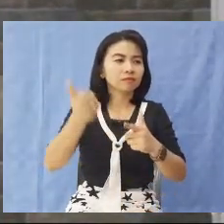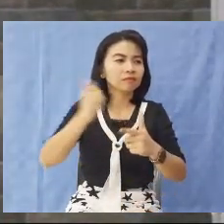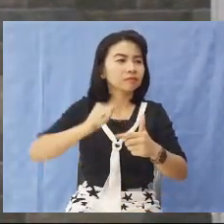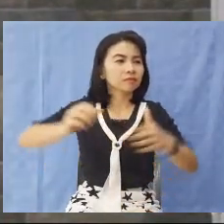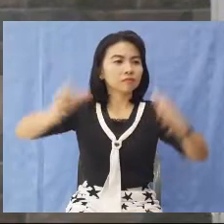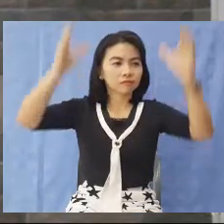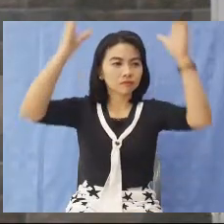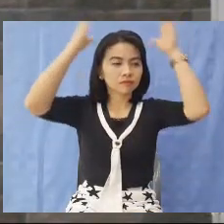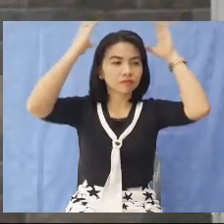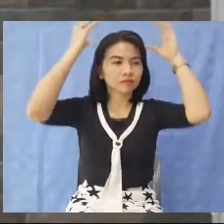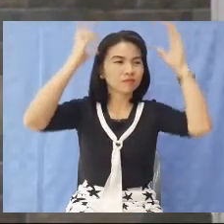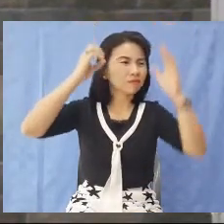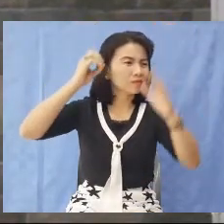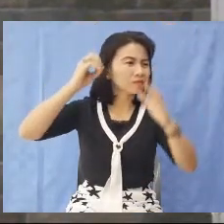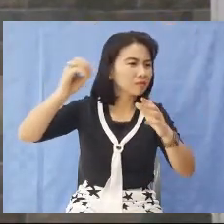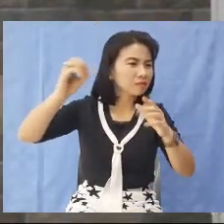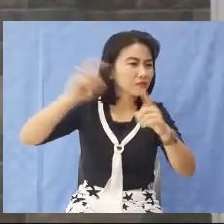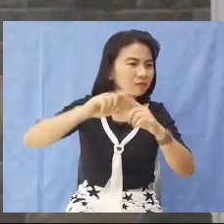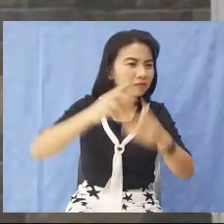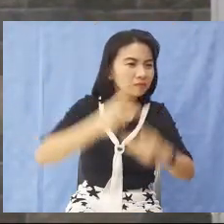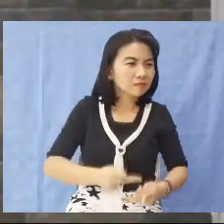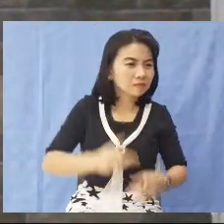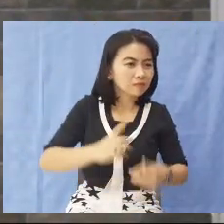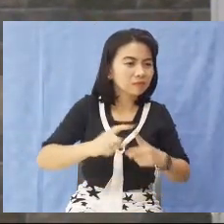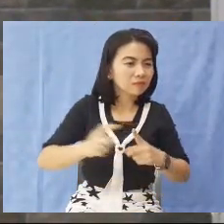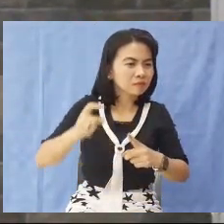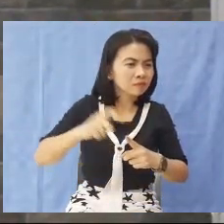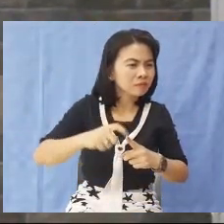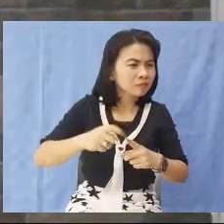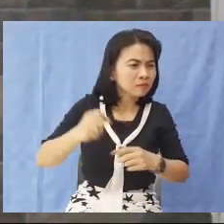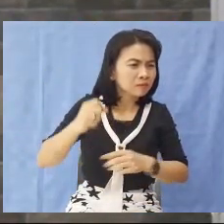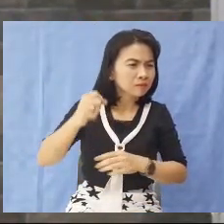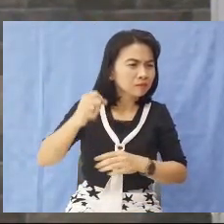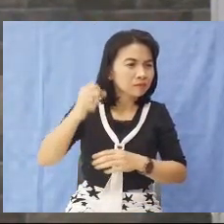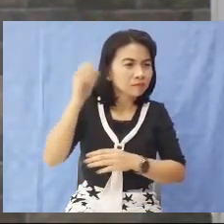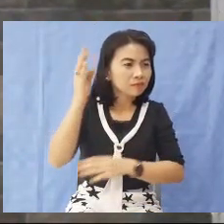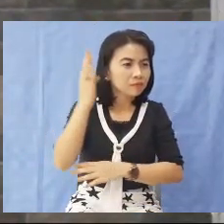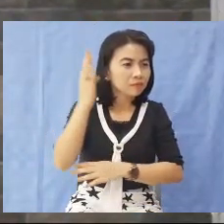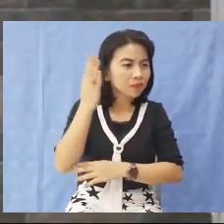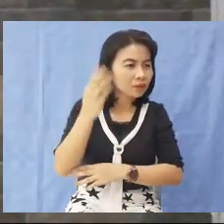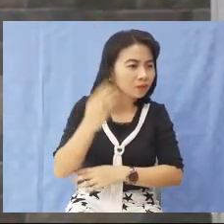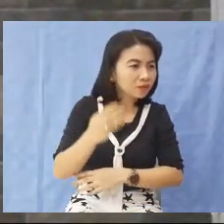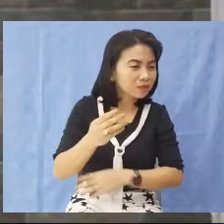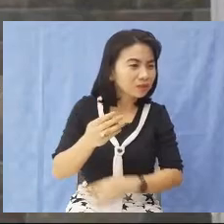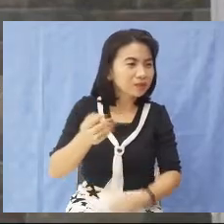Then a crown of thorns was pressed into his brow